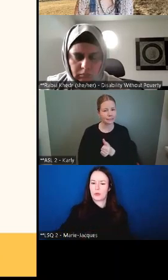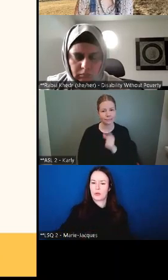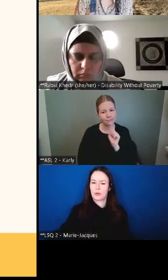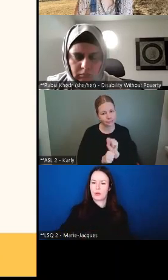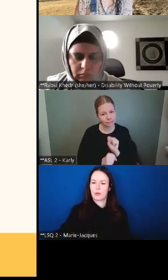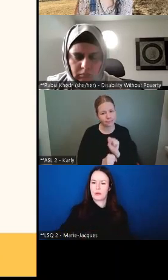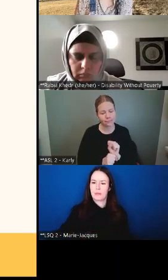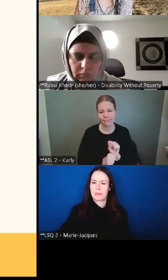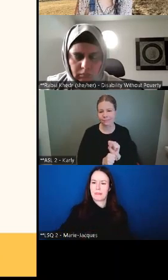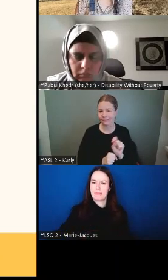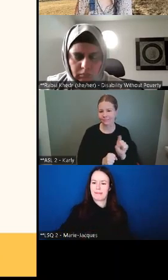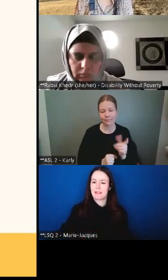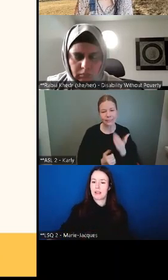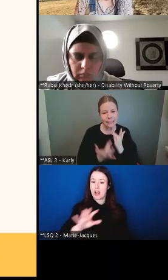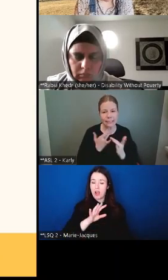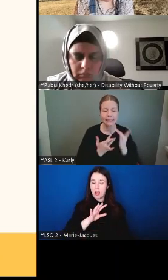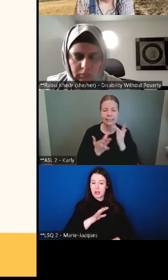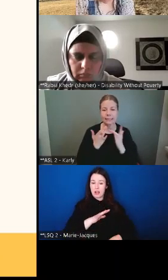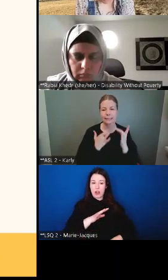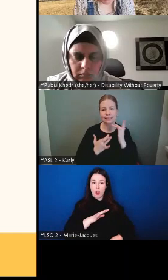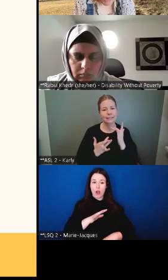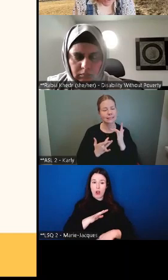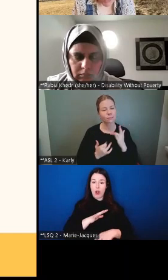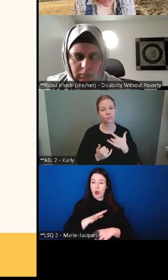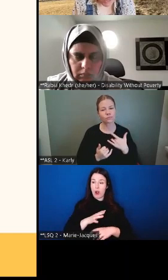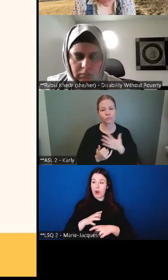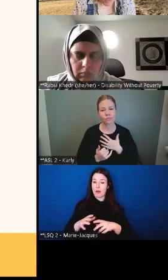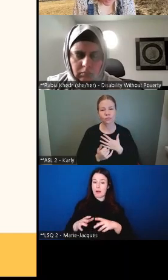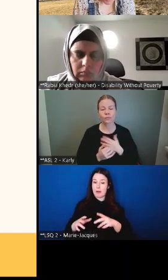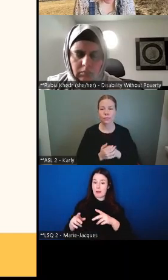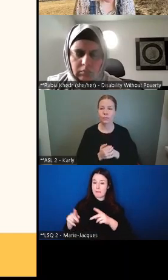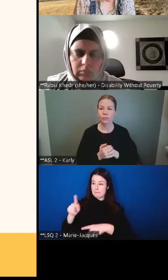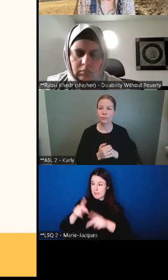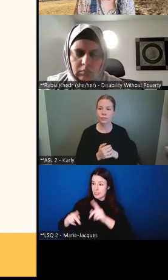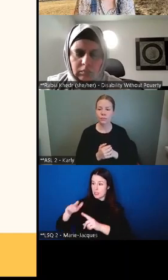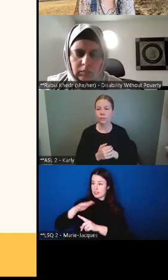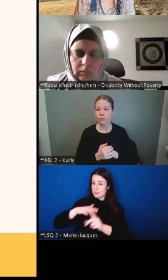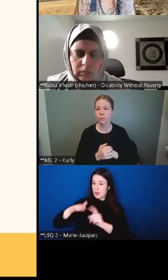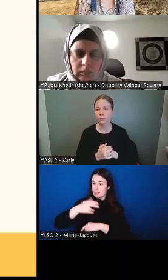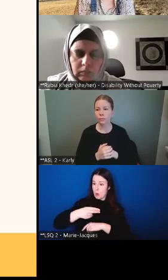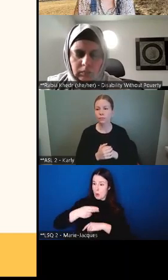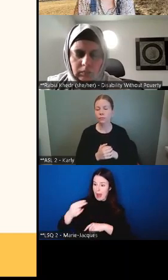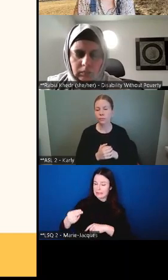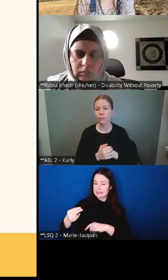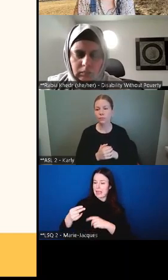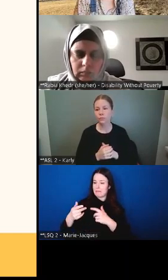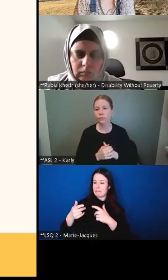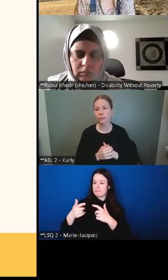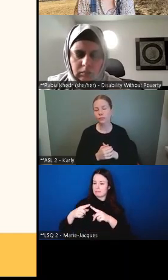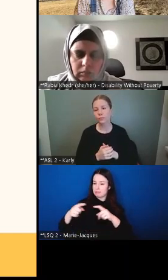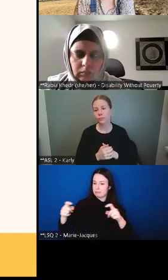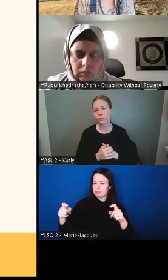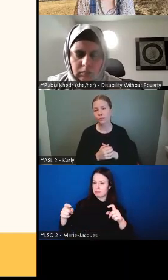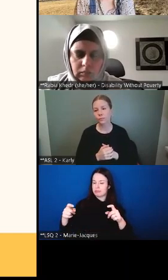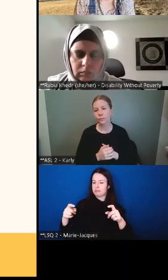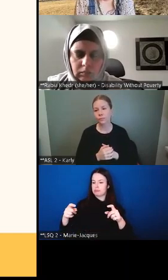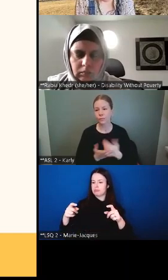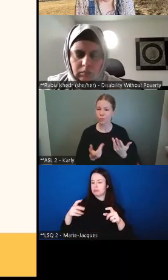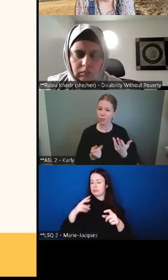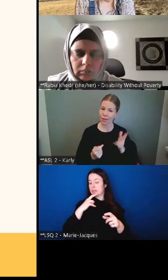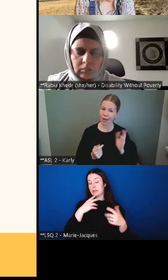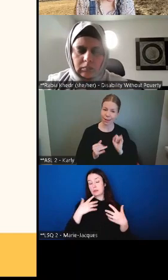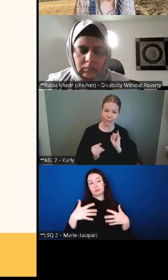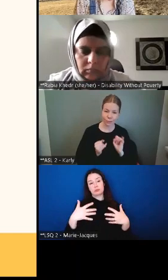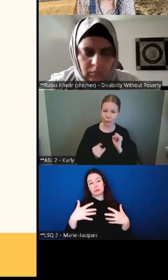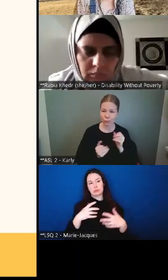So I'm, I'm, you know, I, I found that the whole experience to be something that was very affirming to